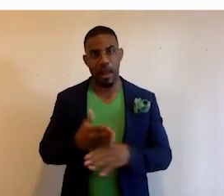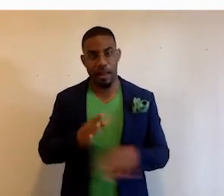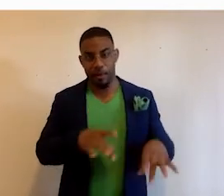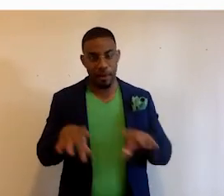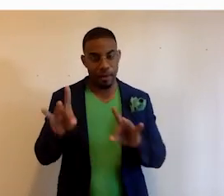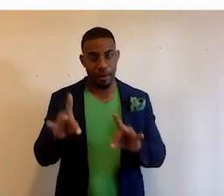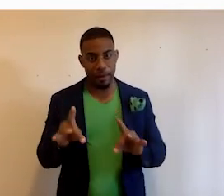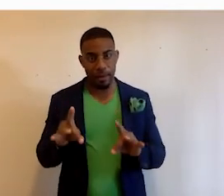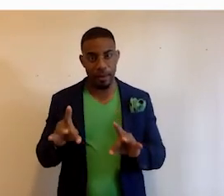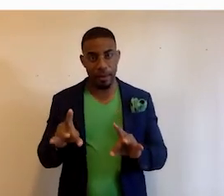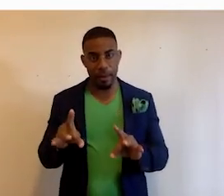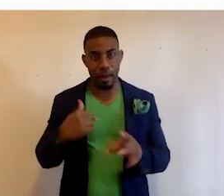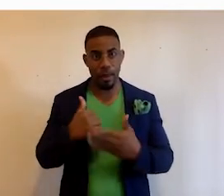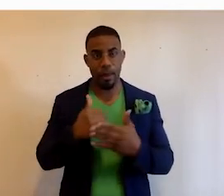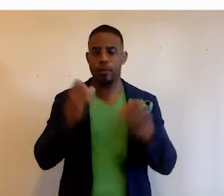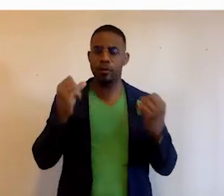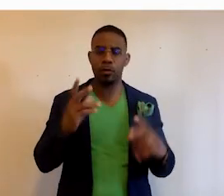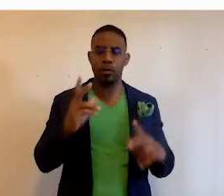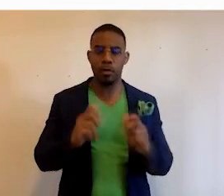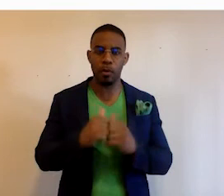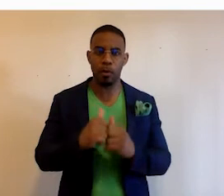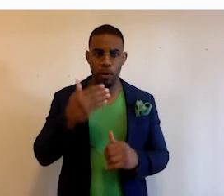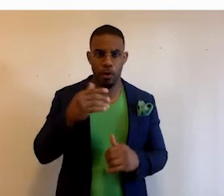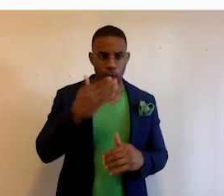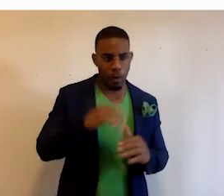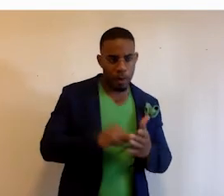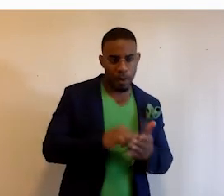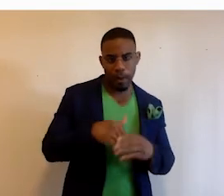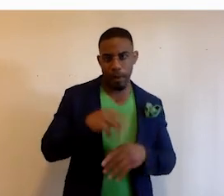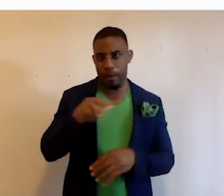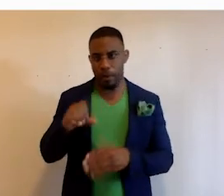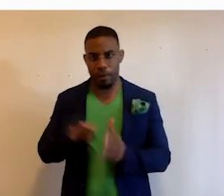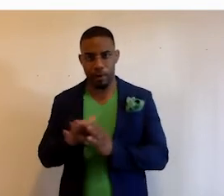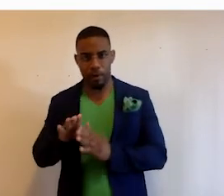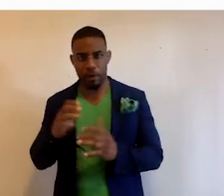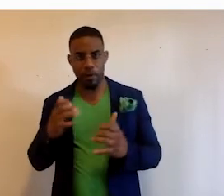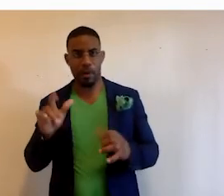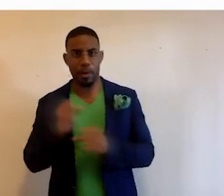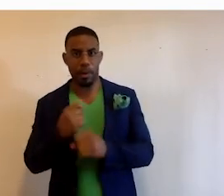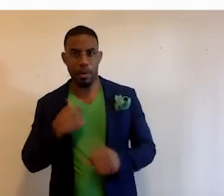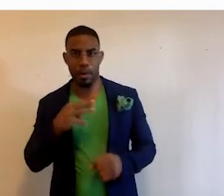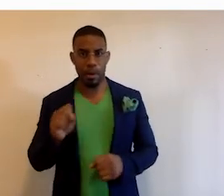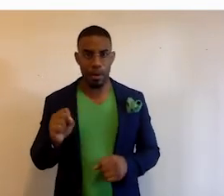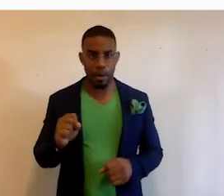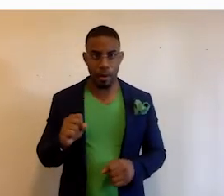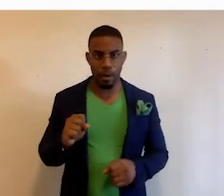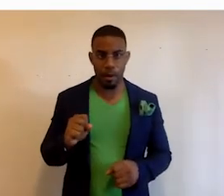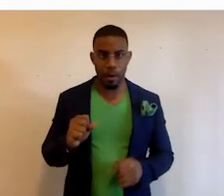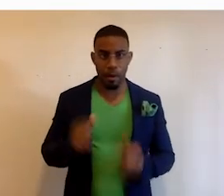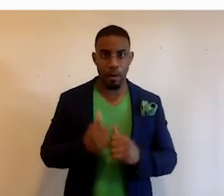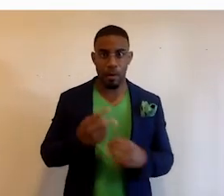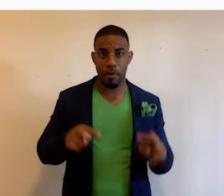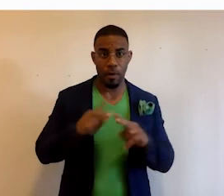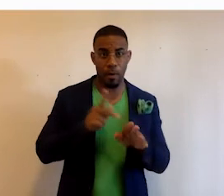acquisition, I was helping so many people with Front Page and the Microsoft Developer forums that they made me a Microsoft most